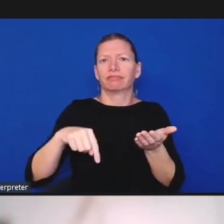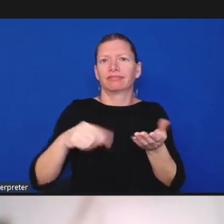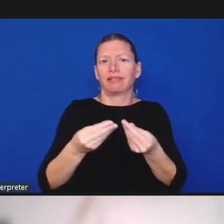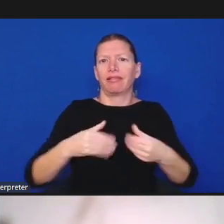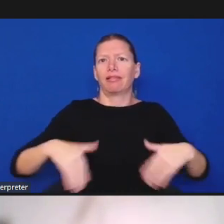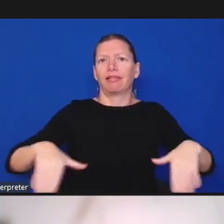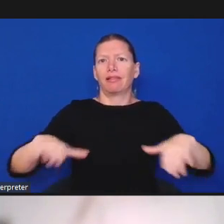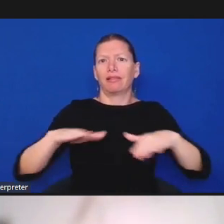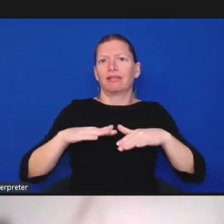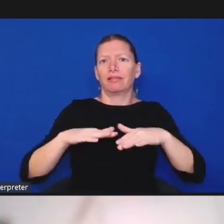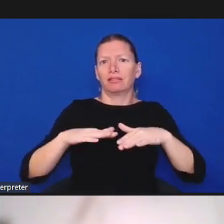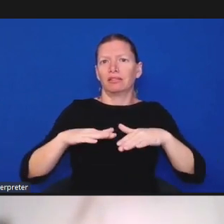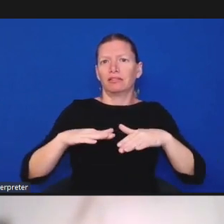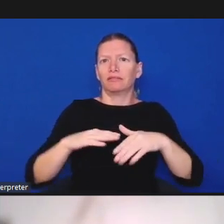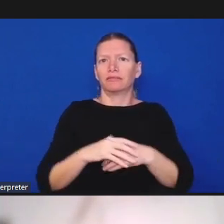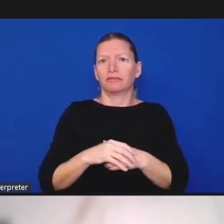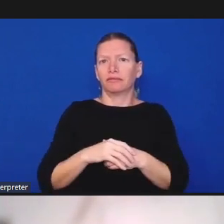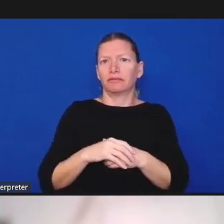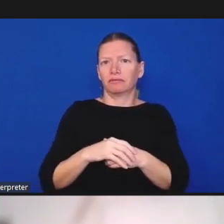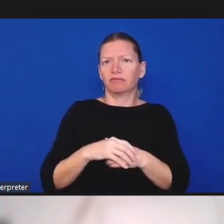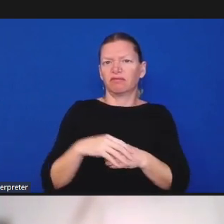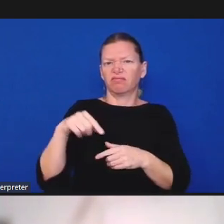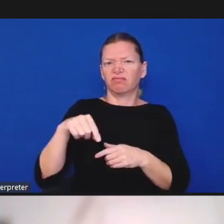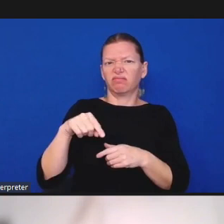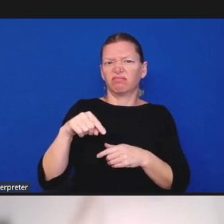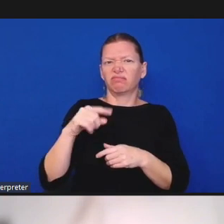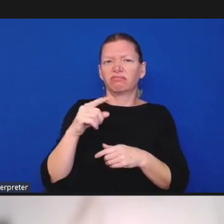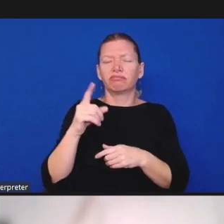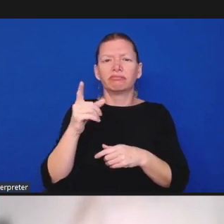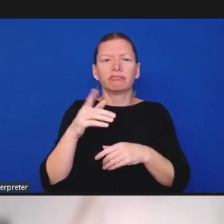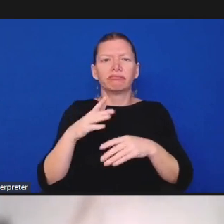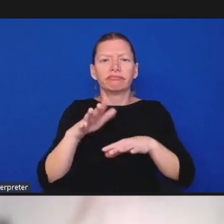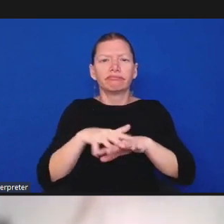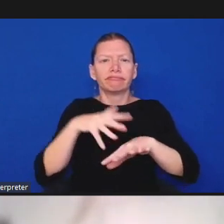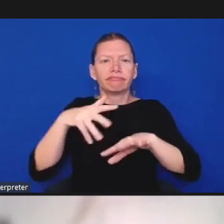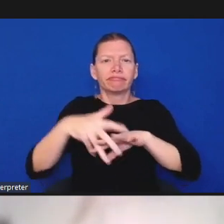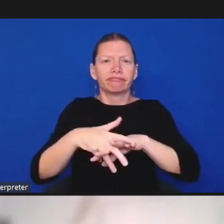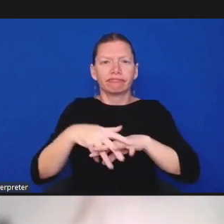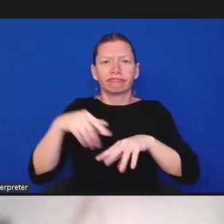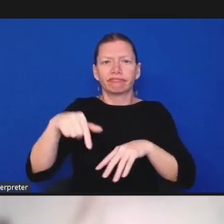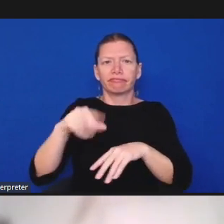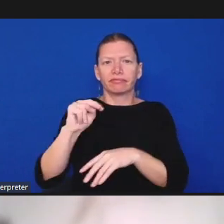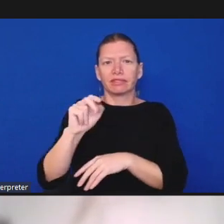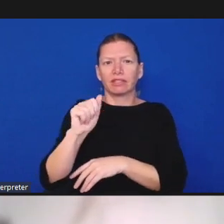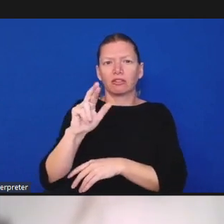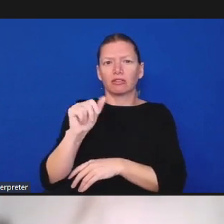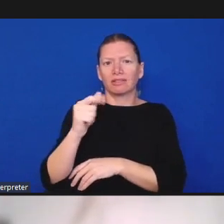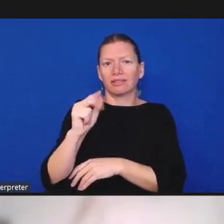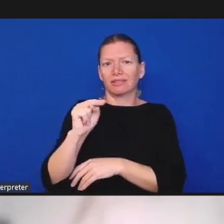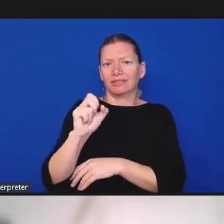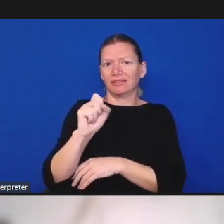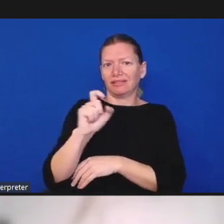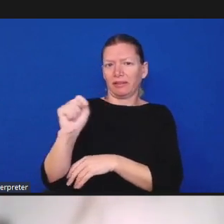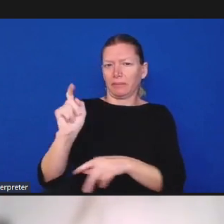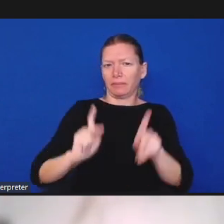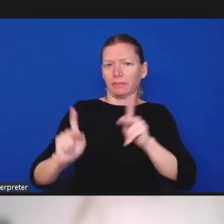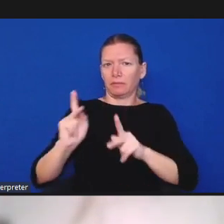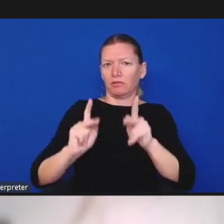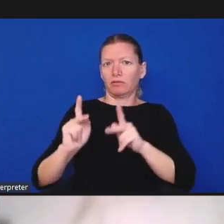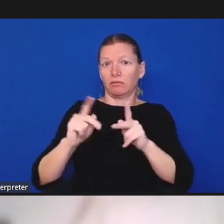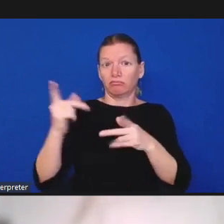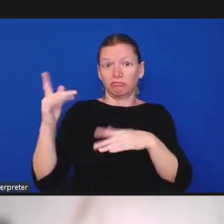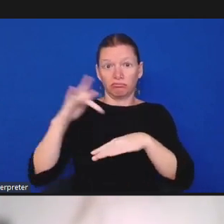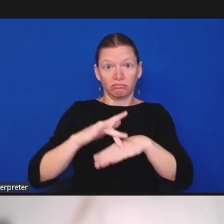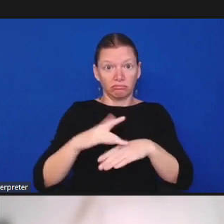live in massachusetts but today i'm in what we call rhode island and so i always think it's important to acknowledge uh whose